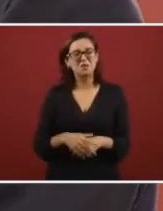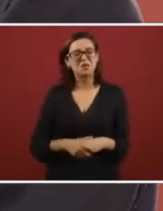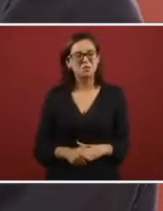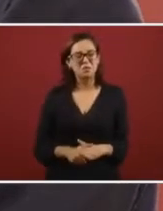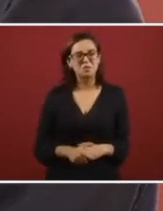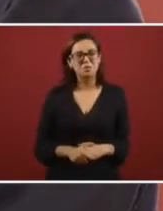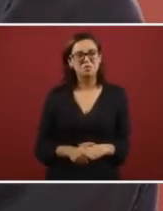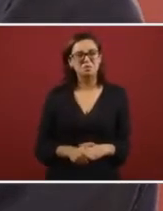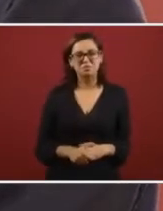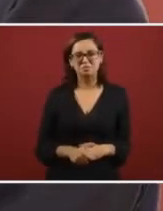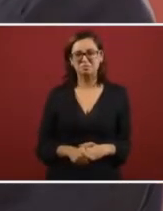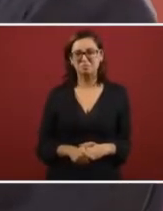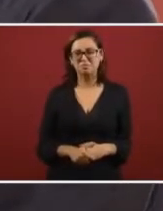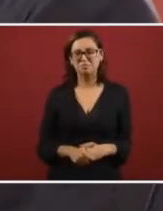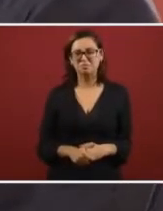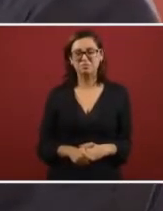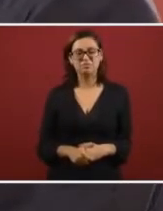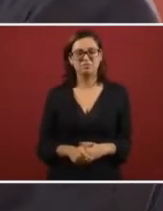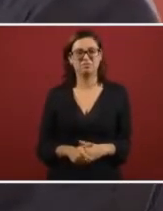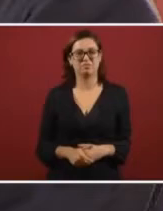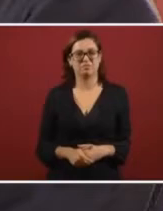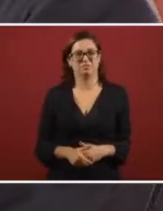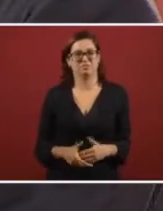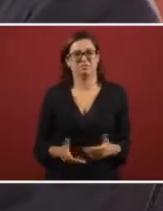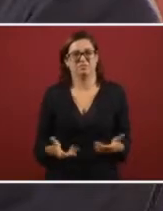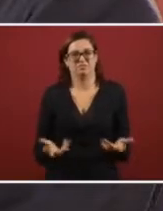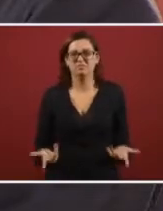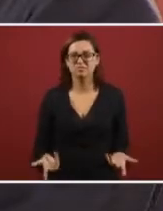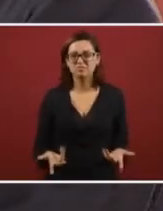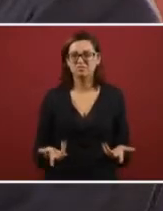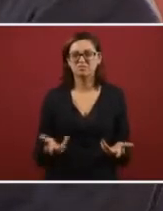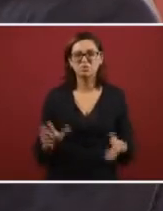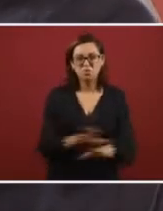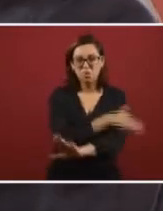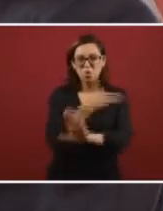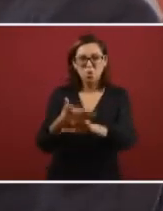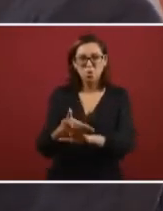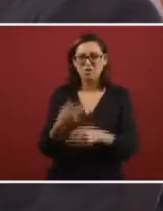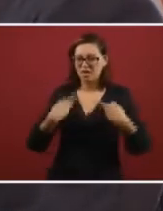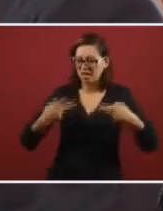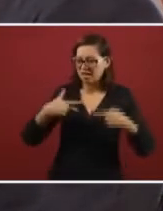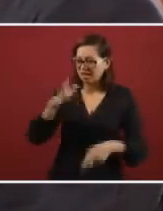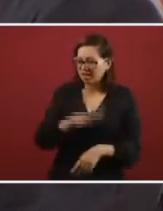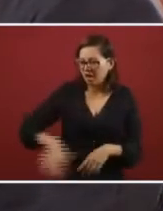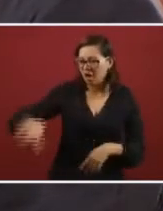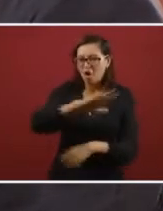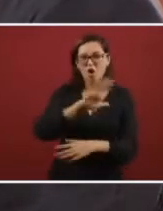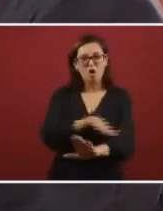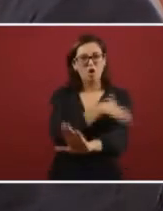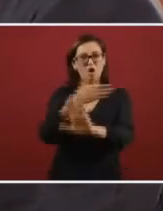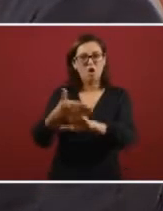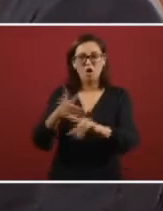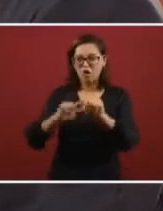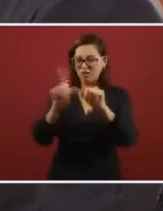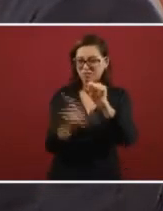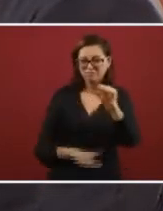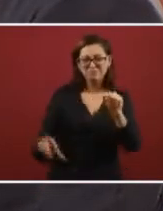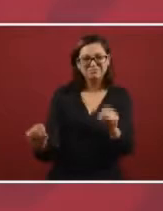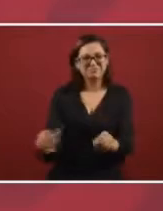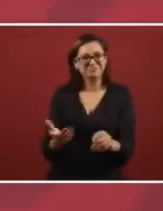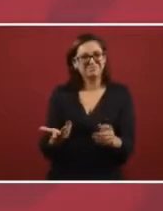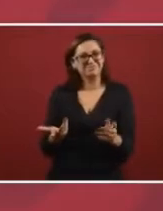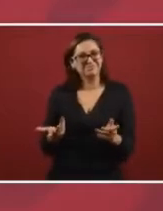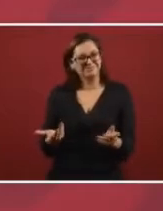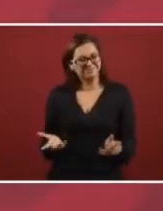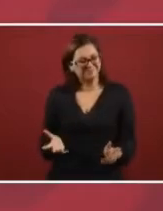abuse that would be done to the people in the nation.